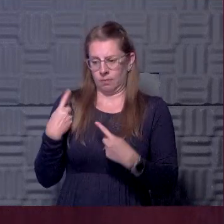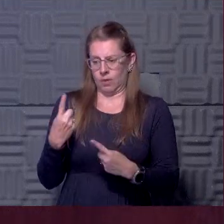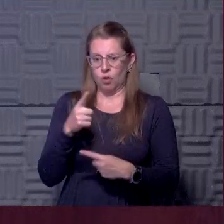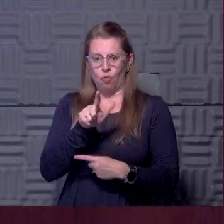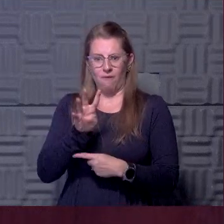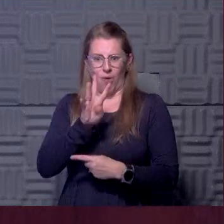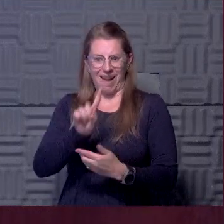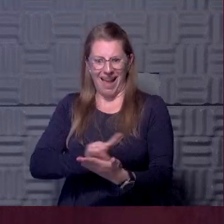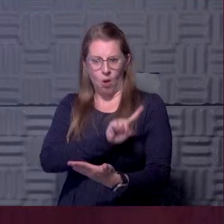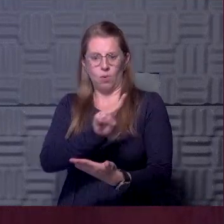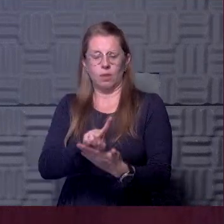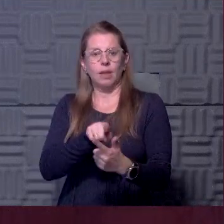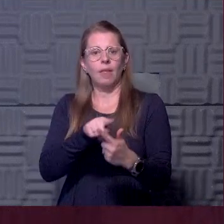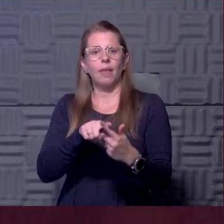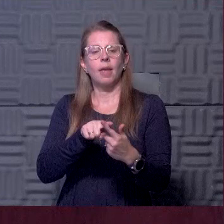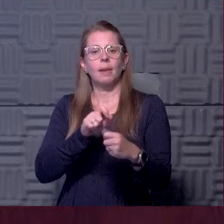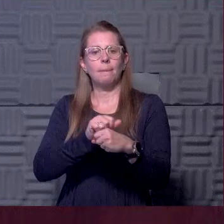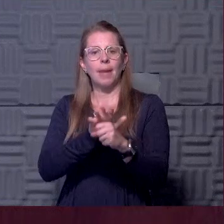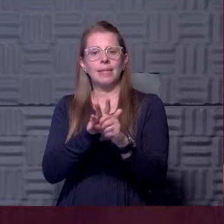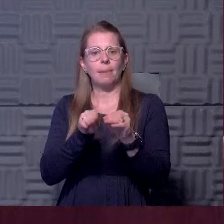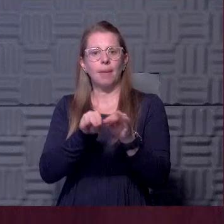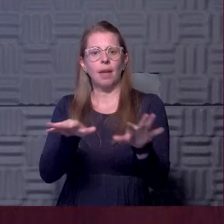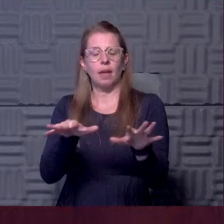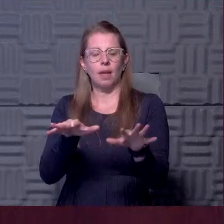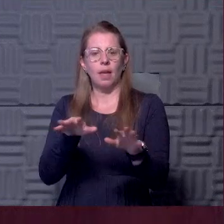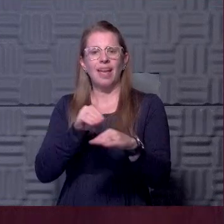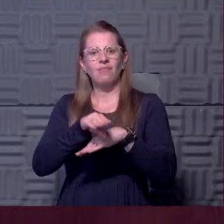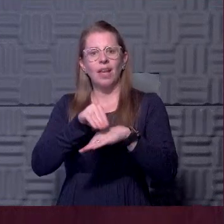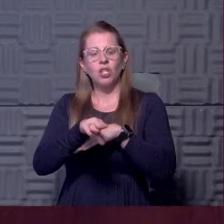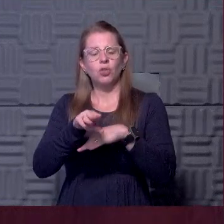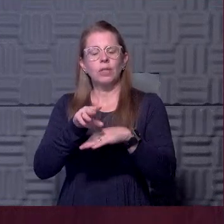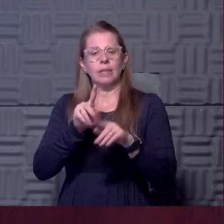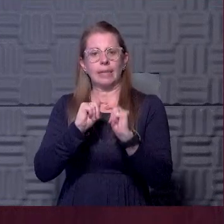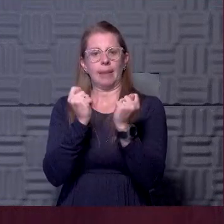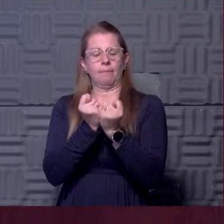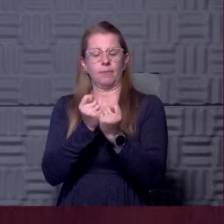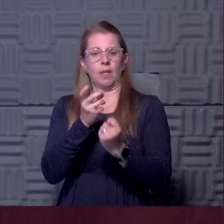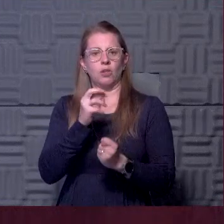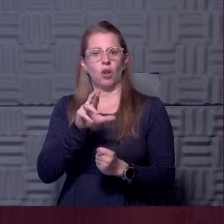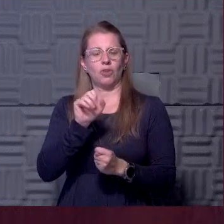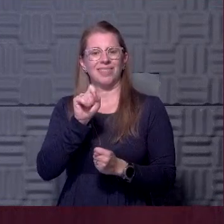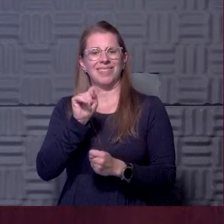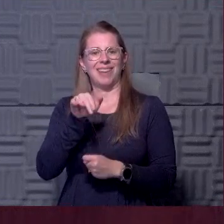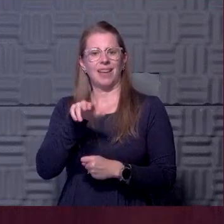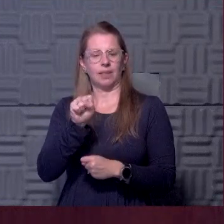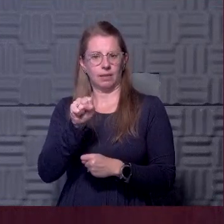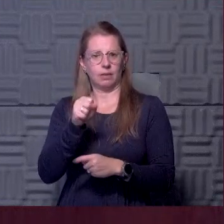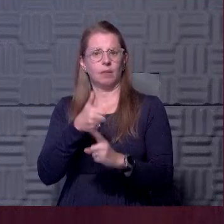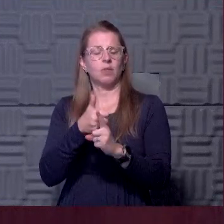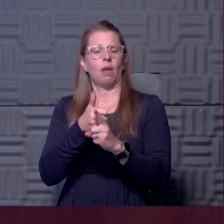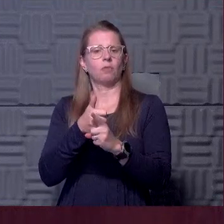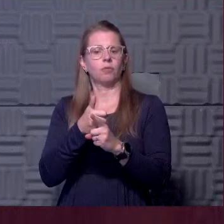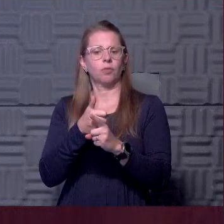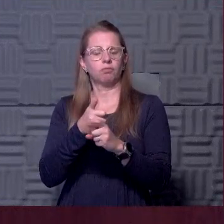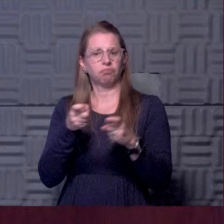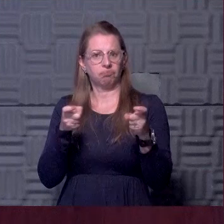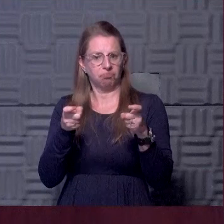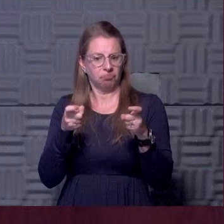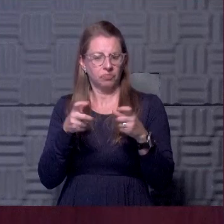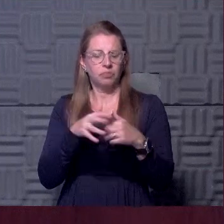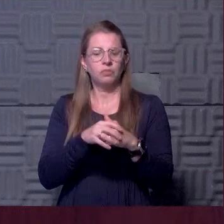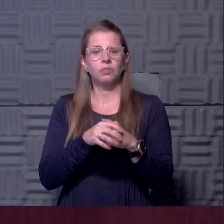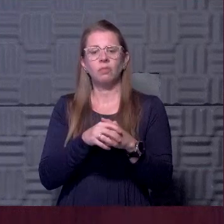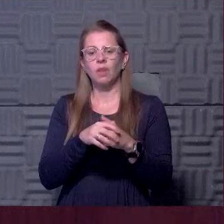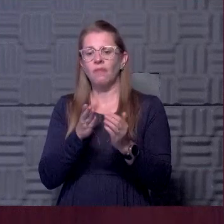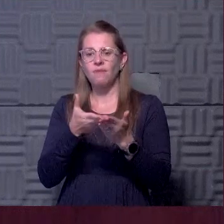and then every week we get our pandemic medical advisory team together that Dr. Stites chairs that, uh, to really look at what, what are some of the critical factors and key